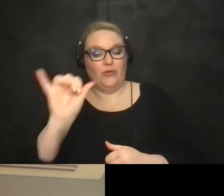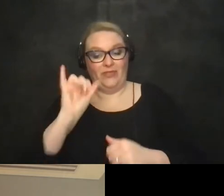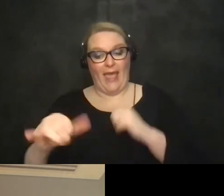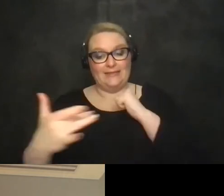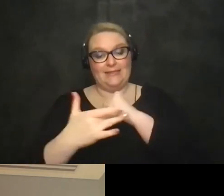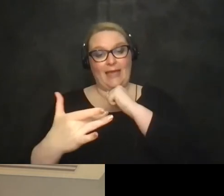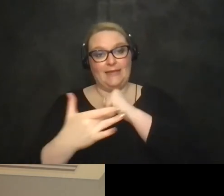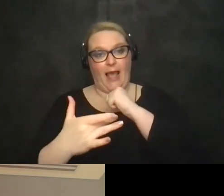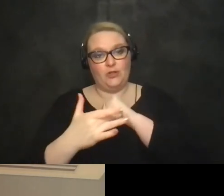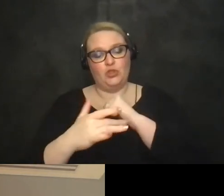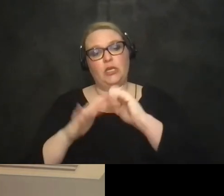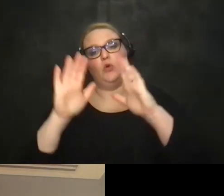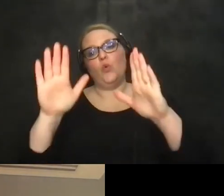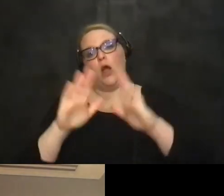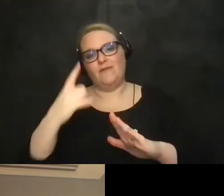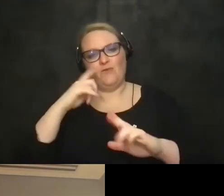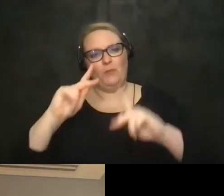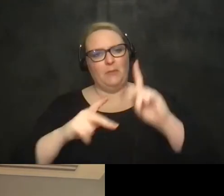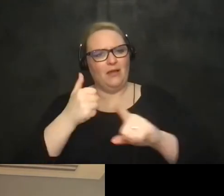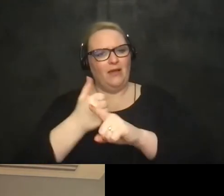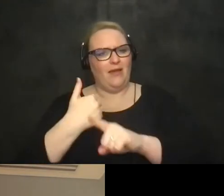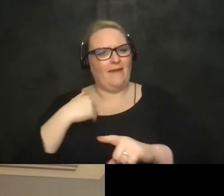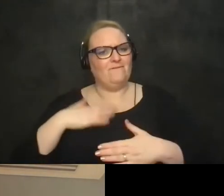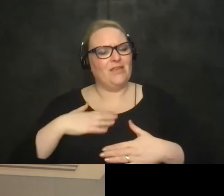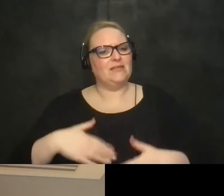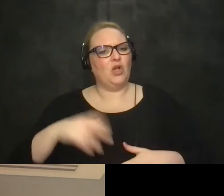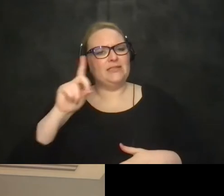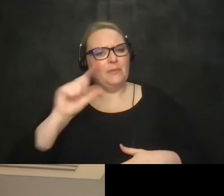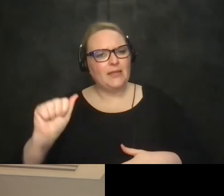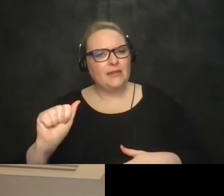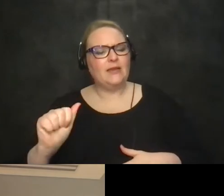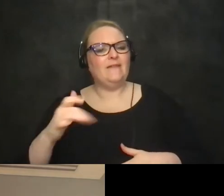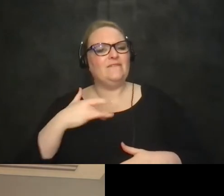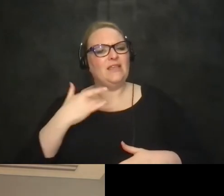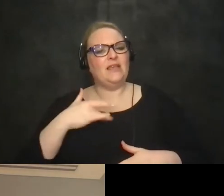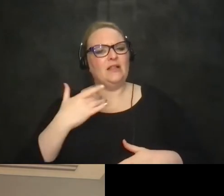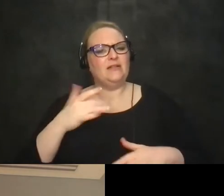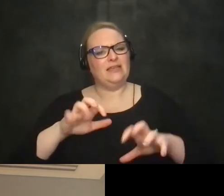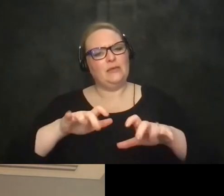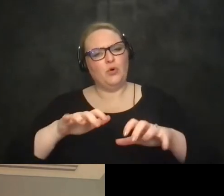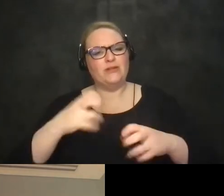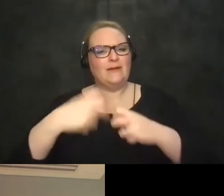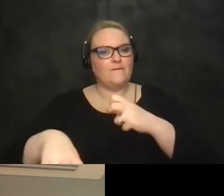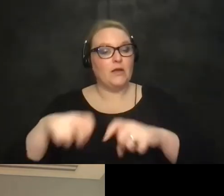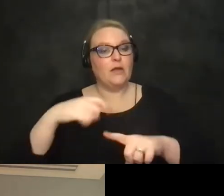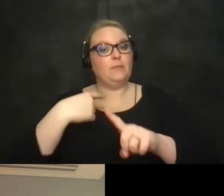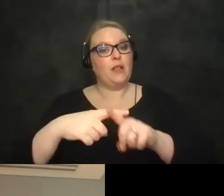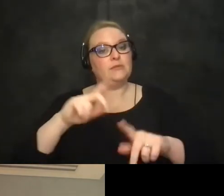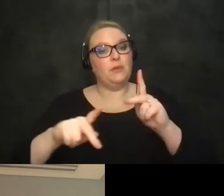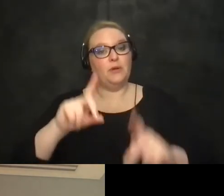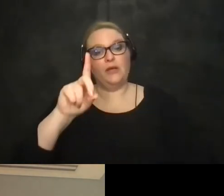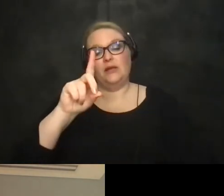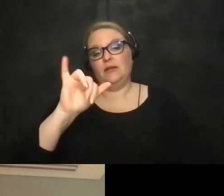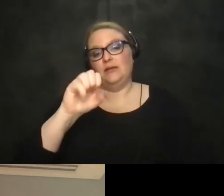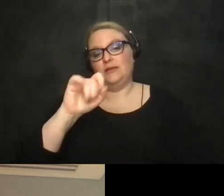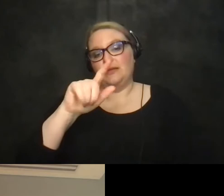perhaps wonderful for people with physical disabilities who found a traditional keyboard difficult but it's also been very good for people with dyslexia who find